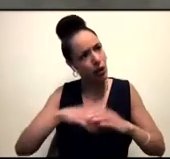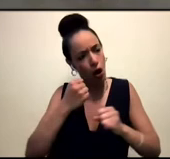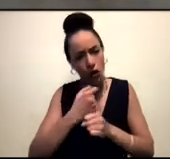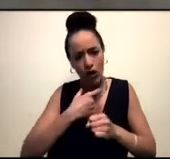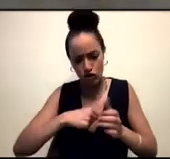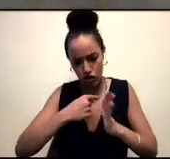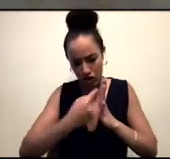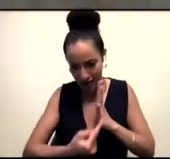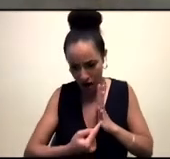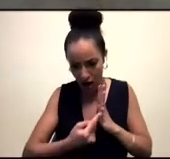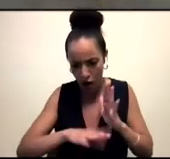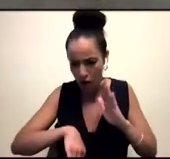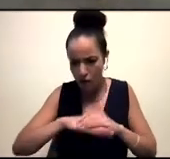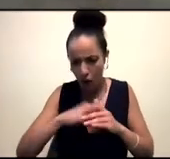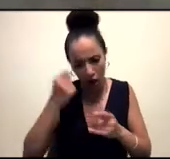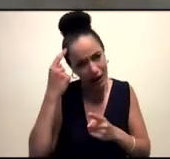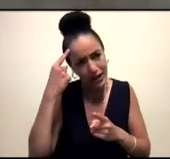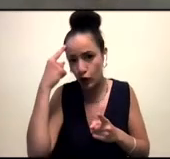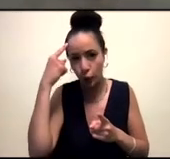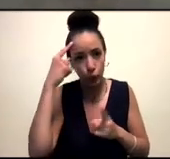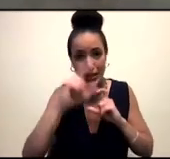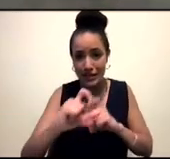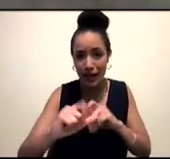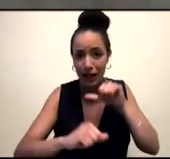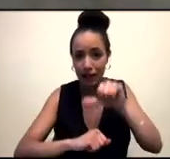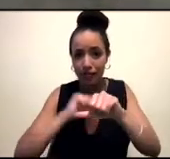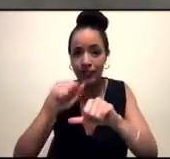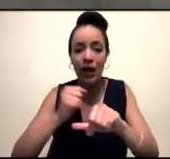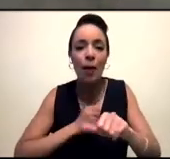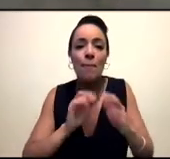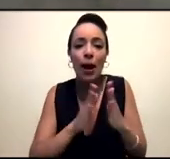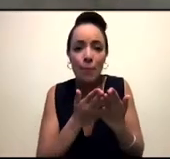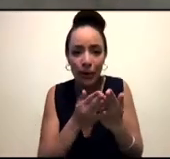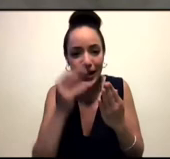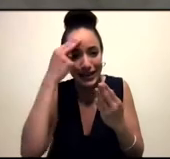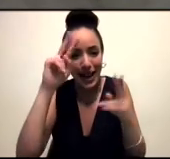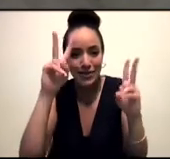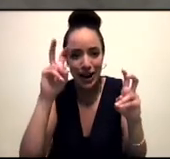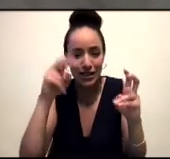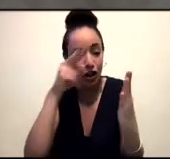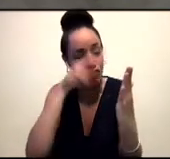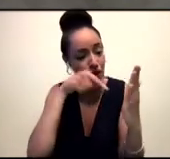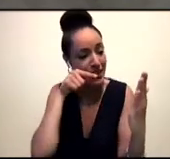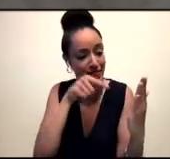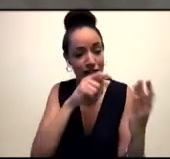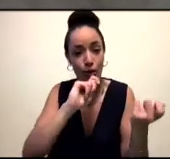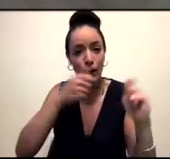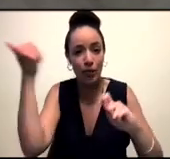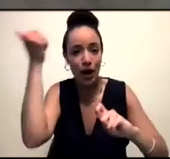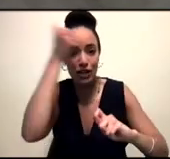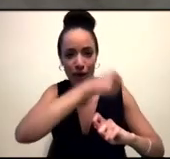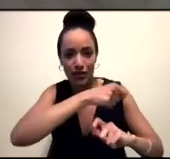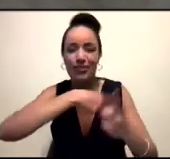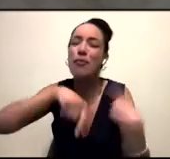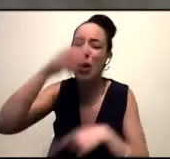out in October. It's called Read This to Get Smarter, even though we're all smart, it's just getting smarter. And so I wanted to kind of disrupt